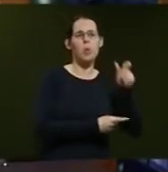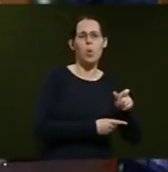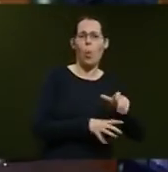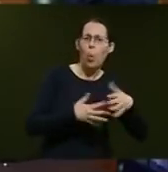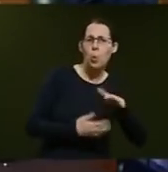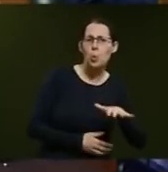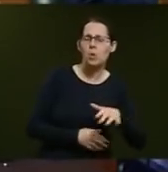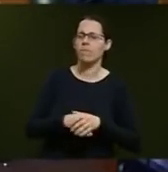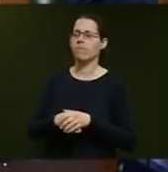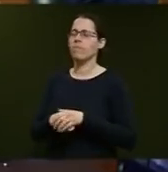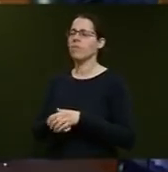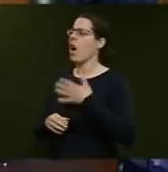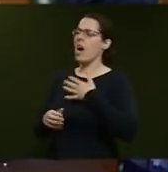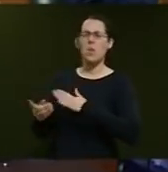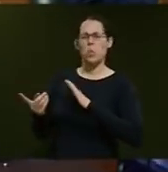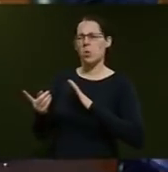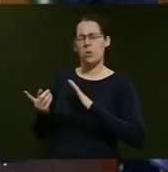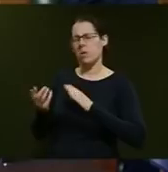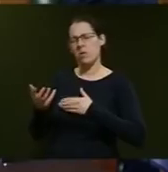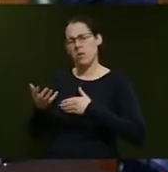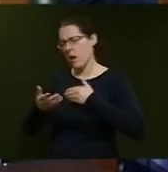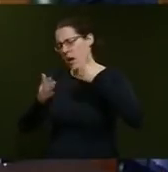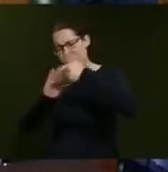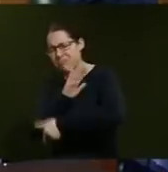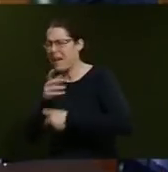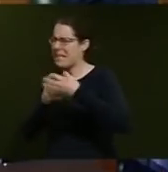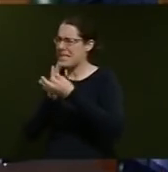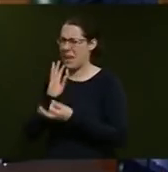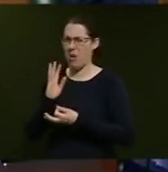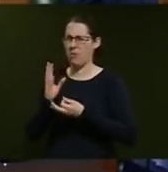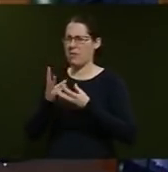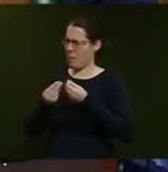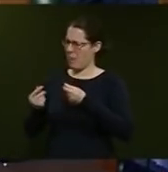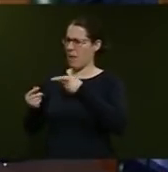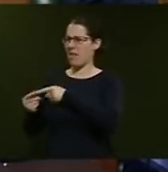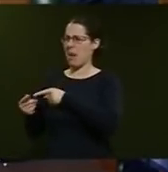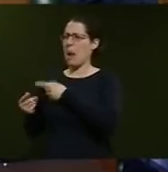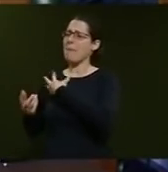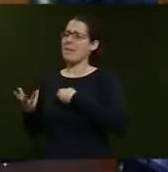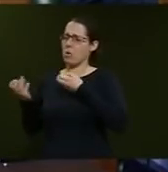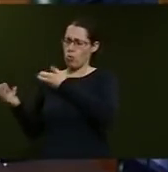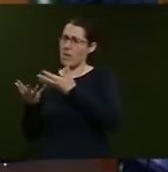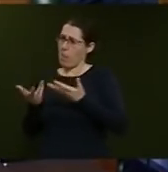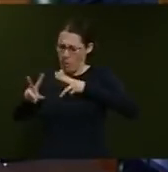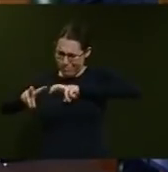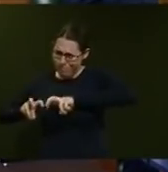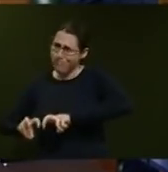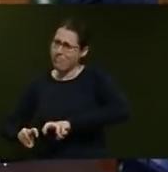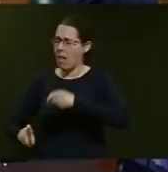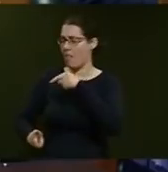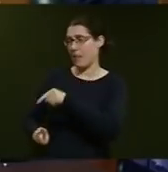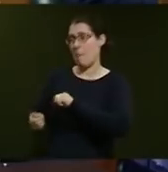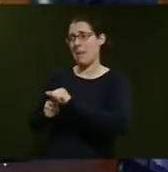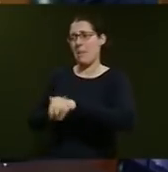don't want to get into the details of something that is being inquired into by Ministerial Services. That is the best place for this